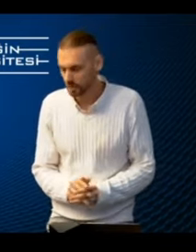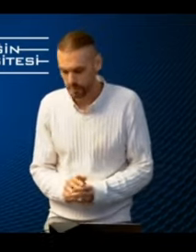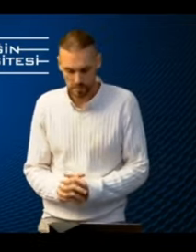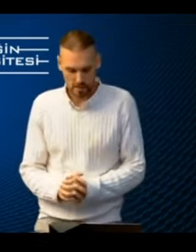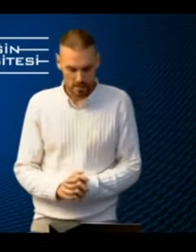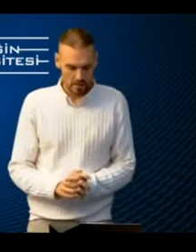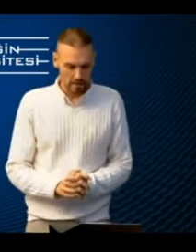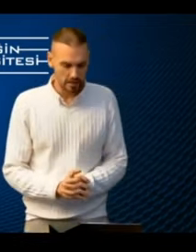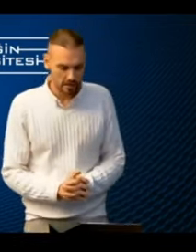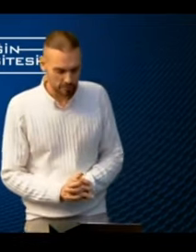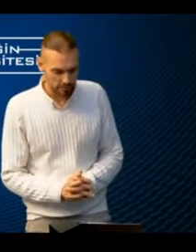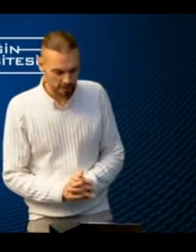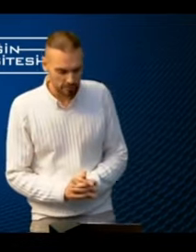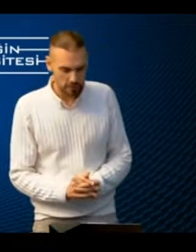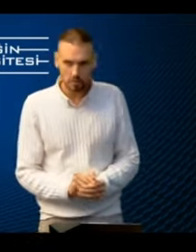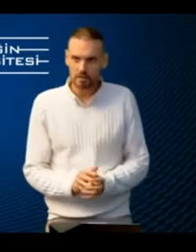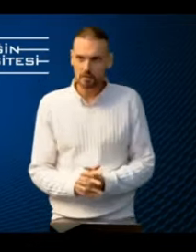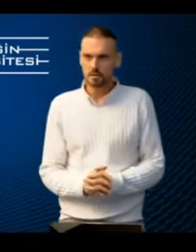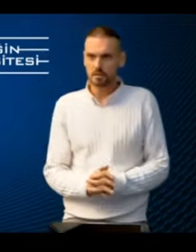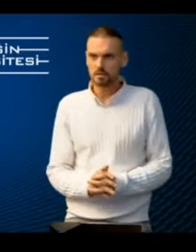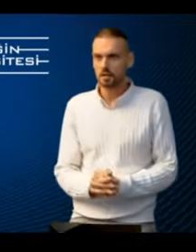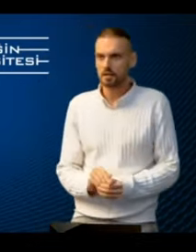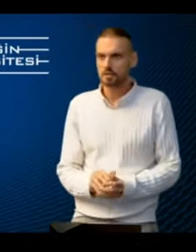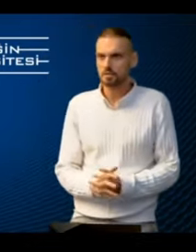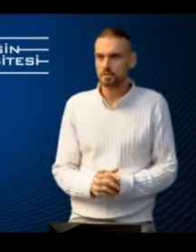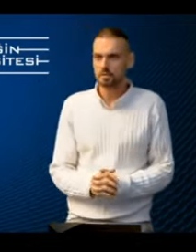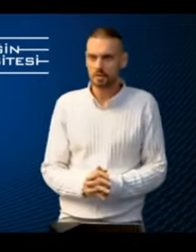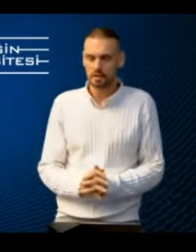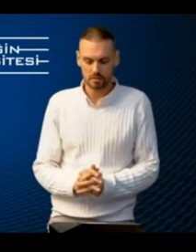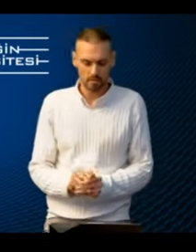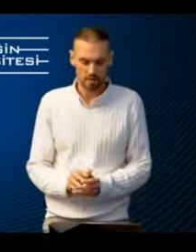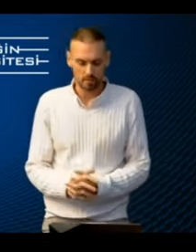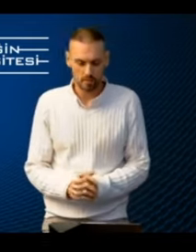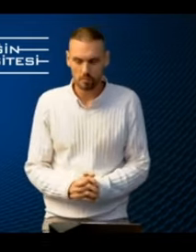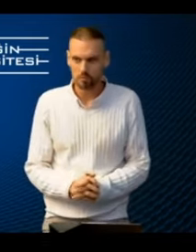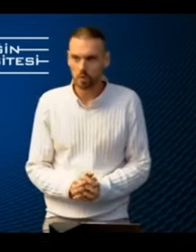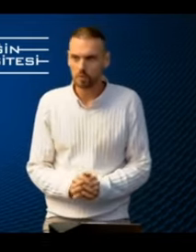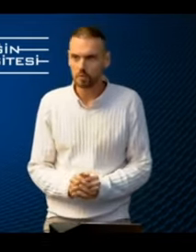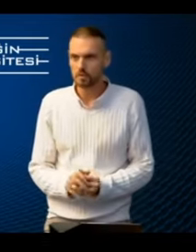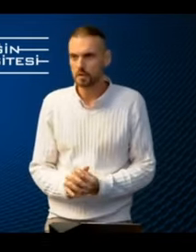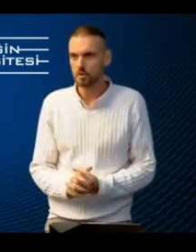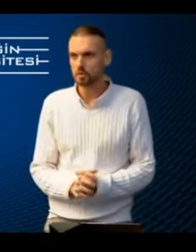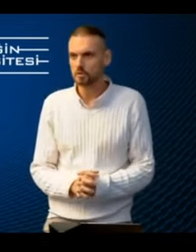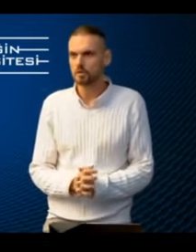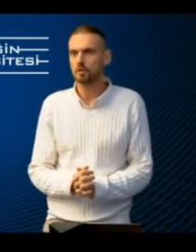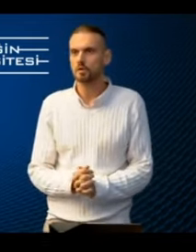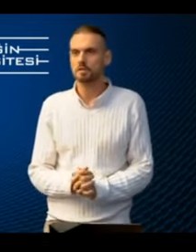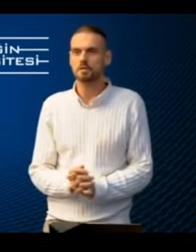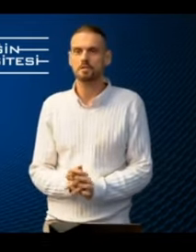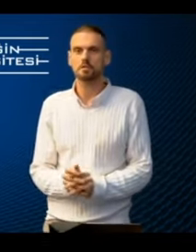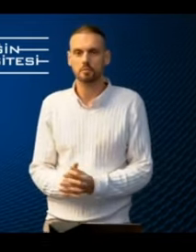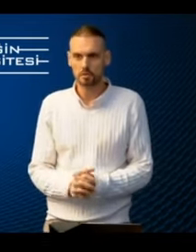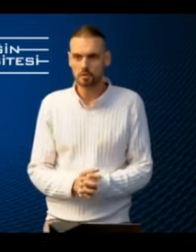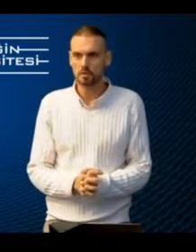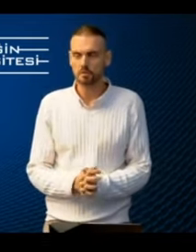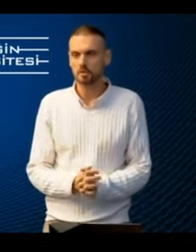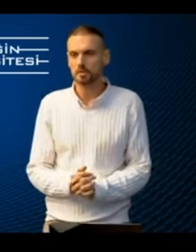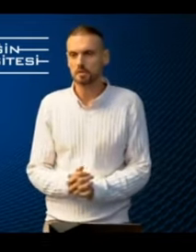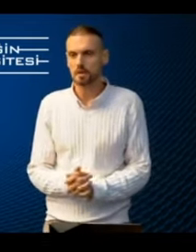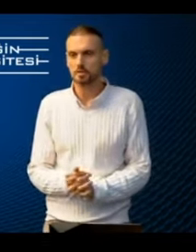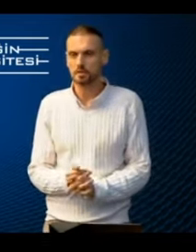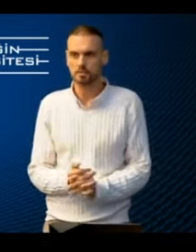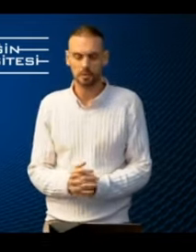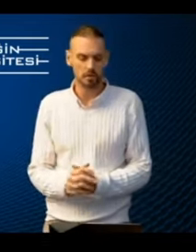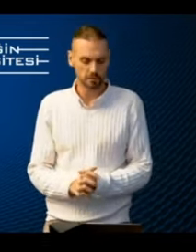strongly. If you look at this slide, you will see that both the world authorities and the European Union